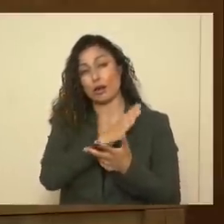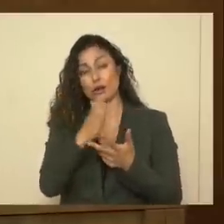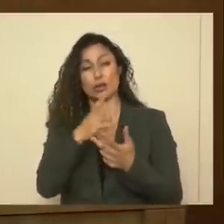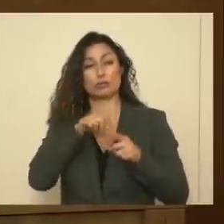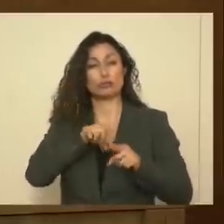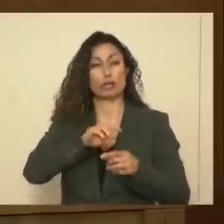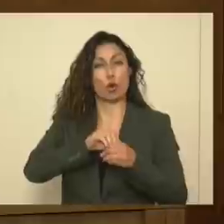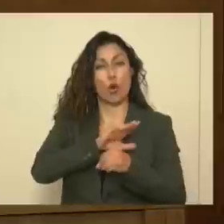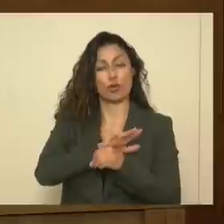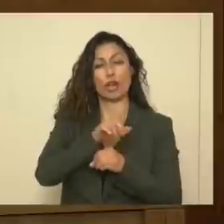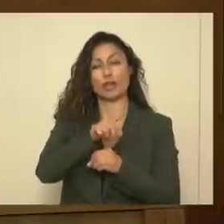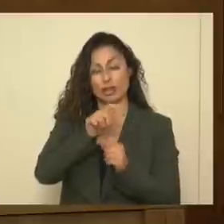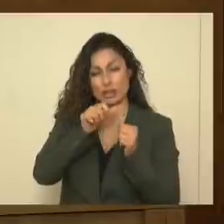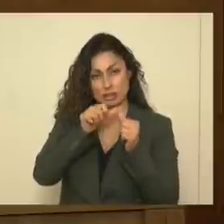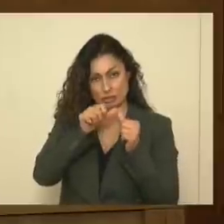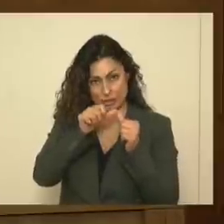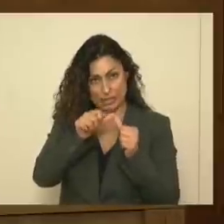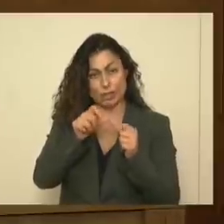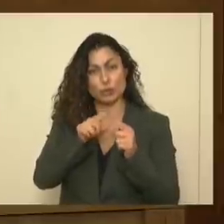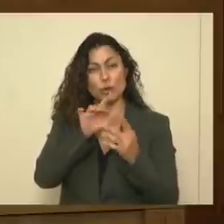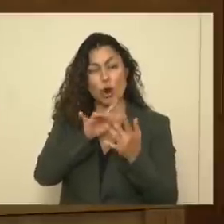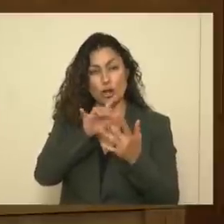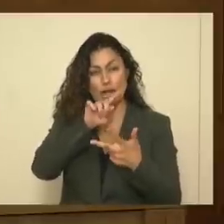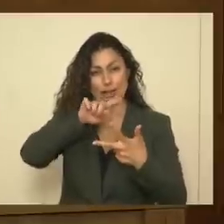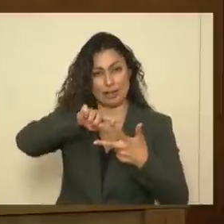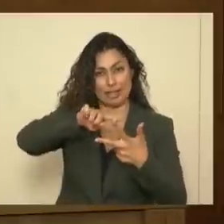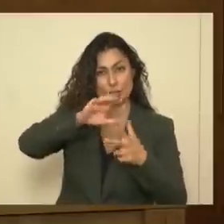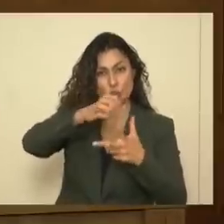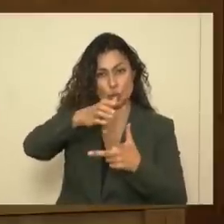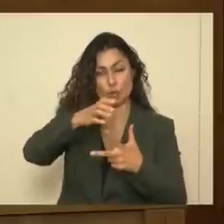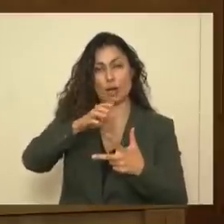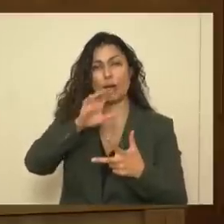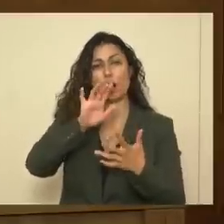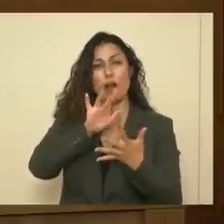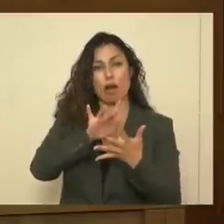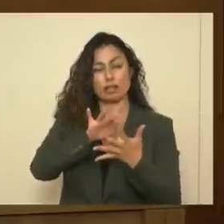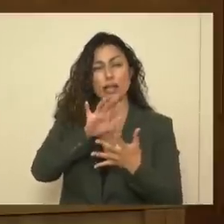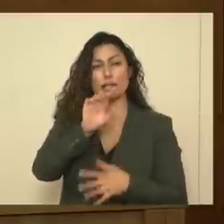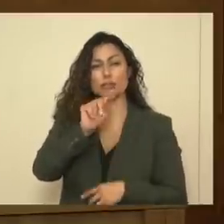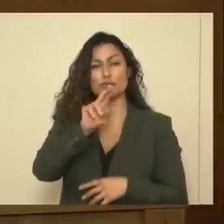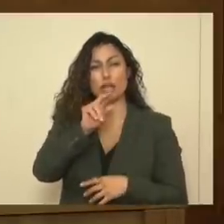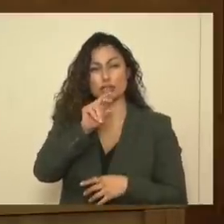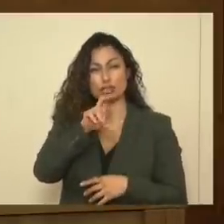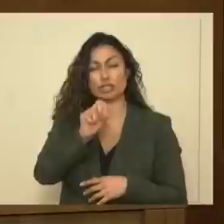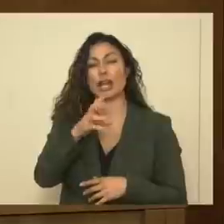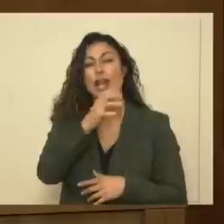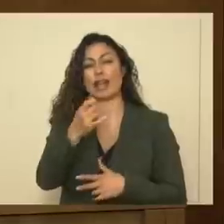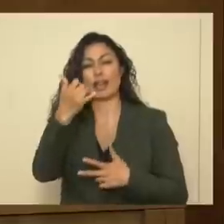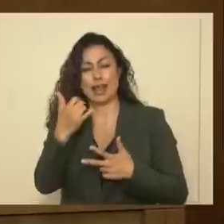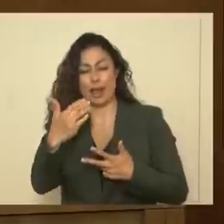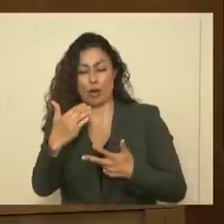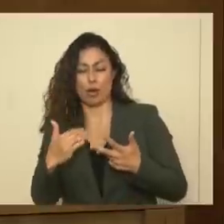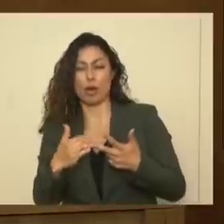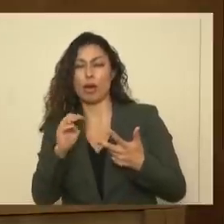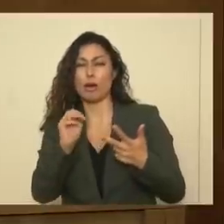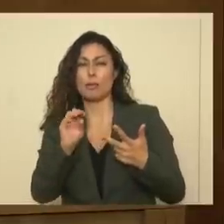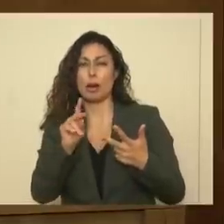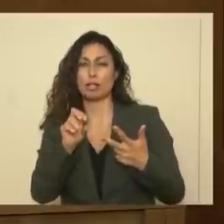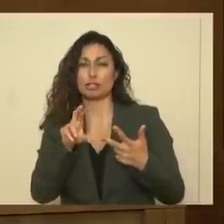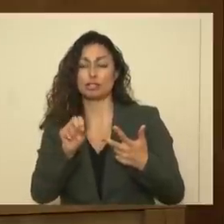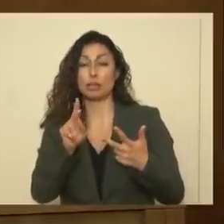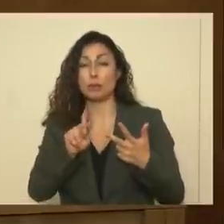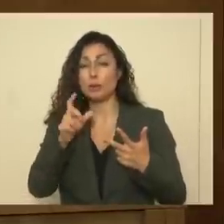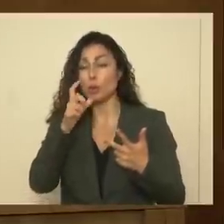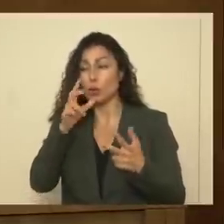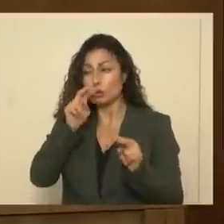staffing up the contact tracers and are in the process of staffing up those monitors to track people down more effectively to